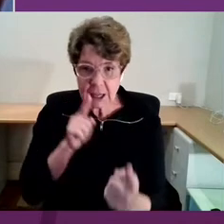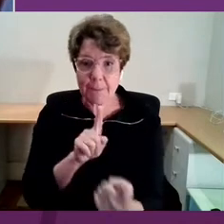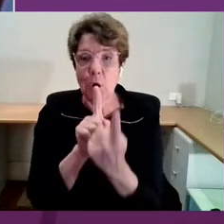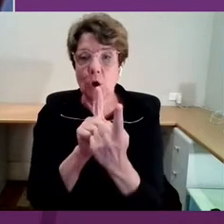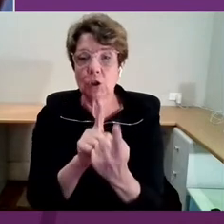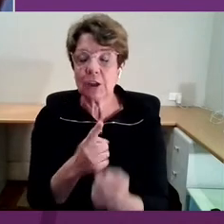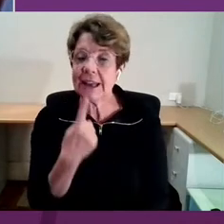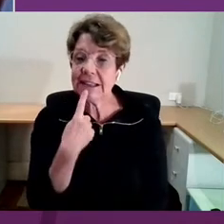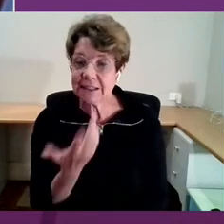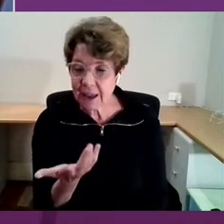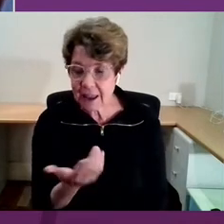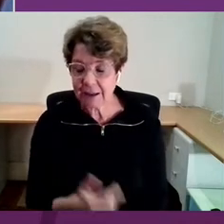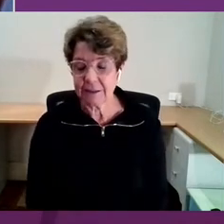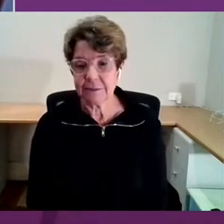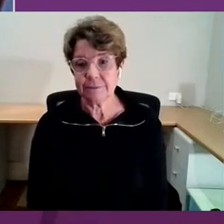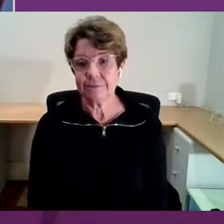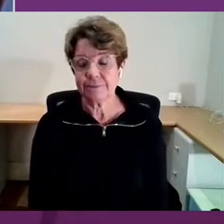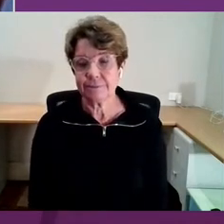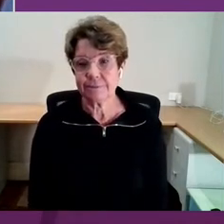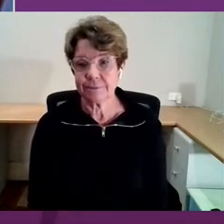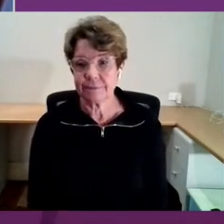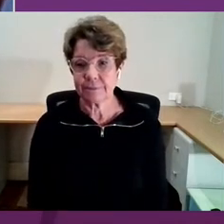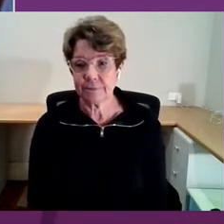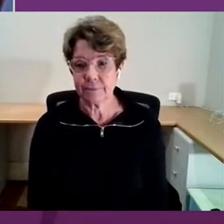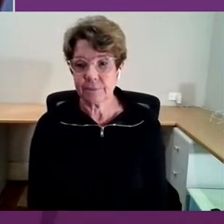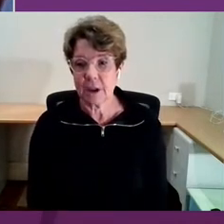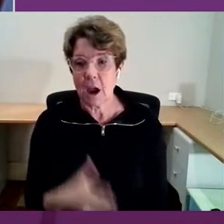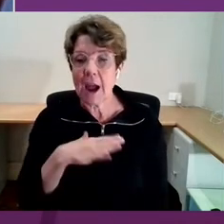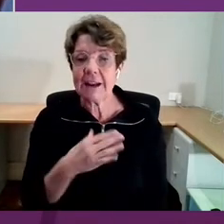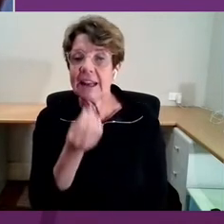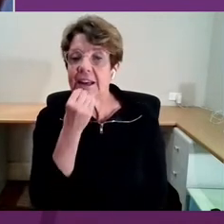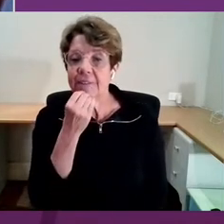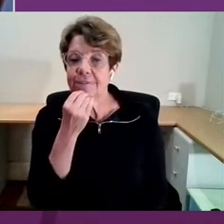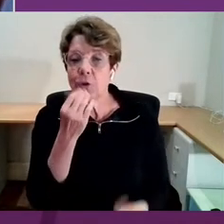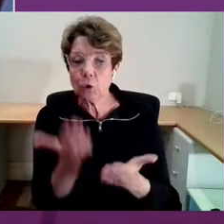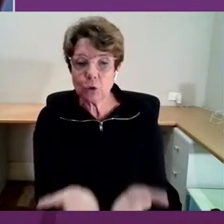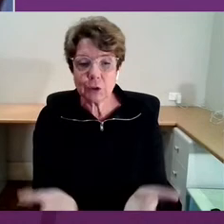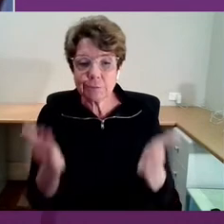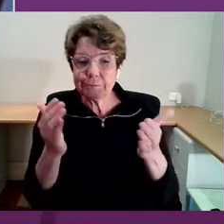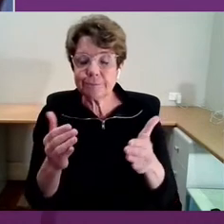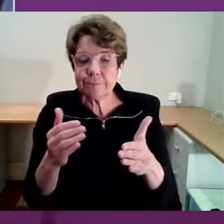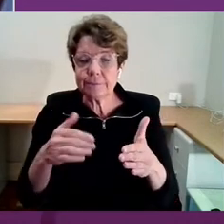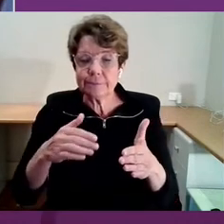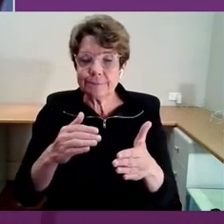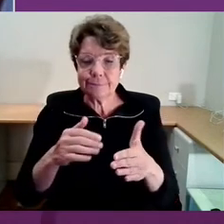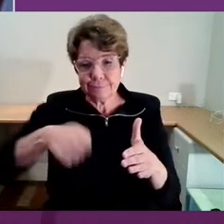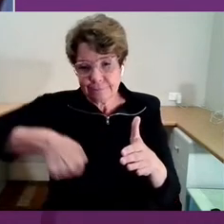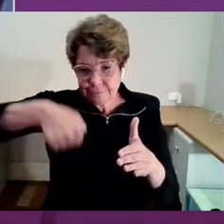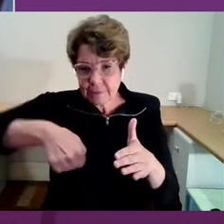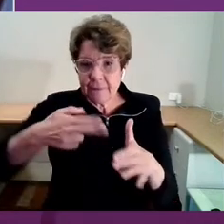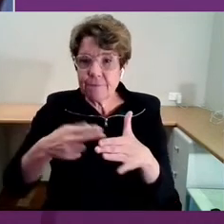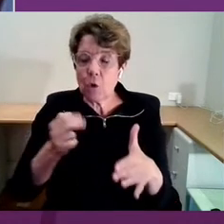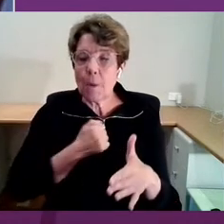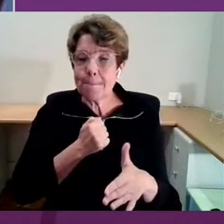I need a food hamper for my client. I need to fund,